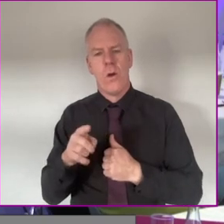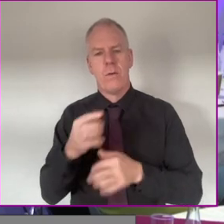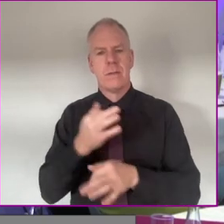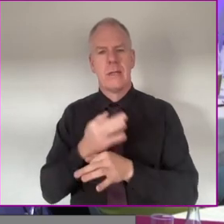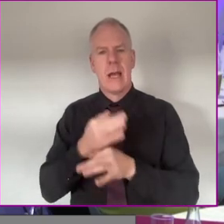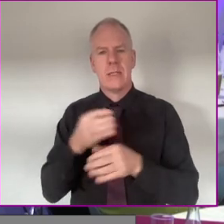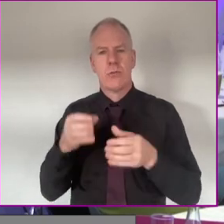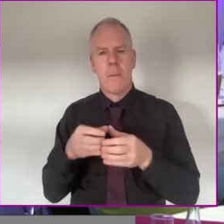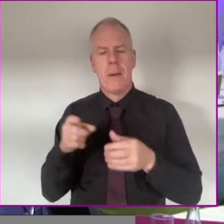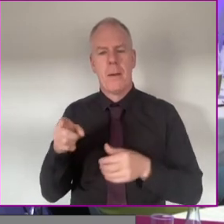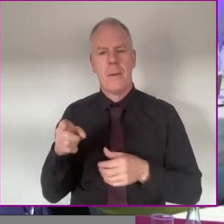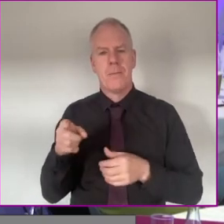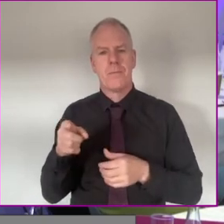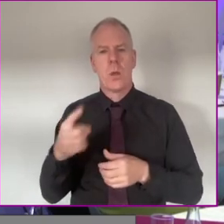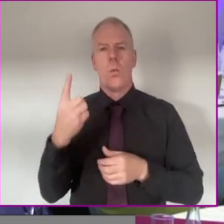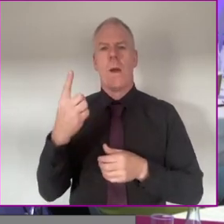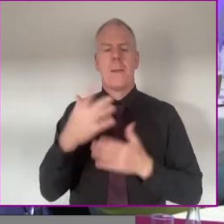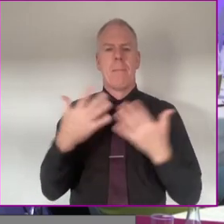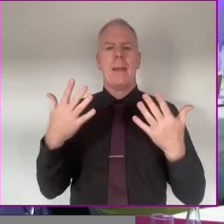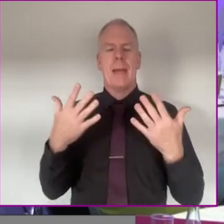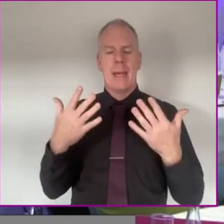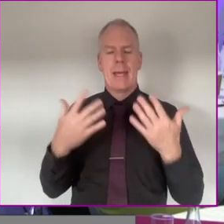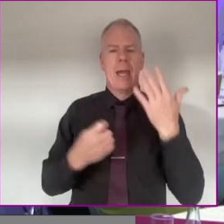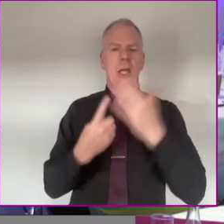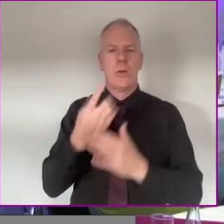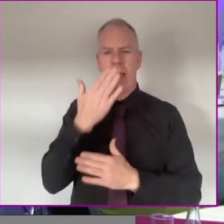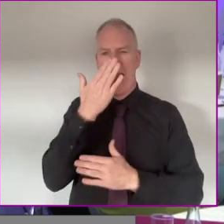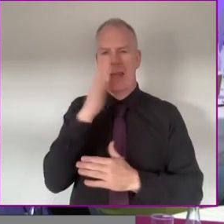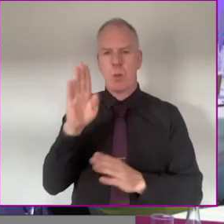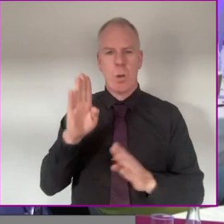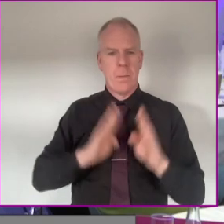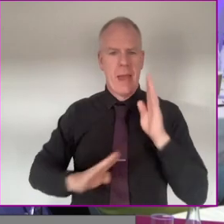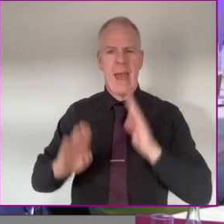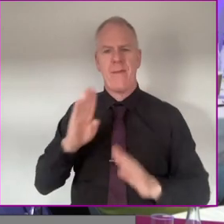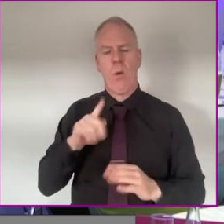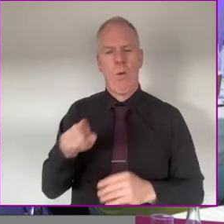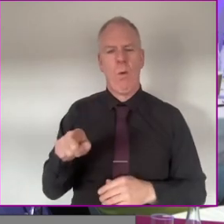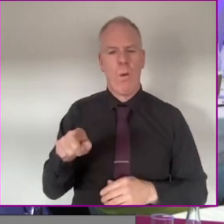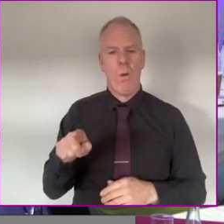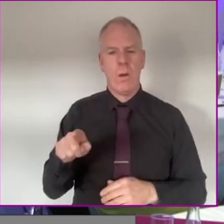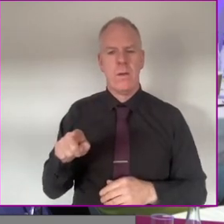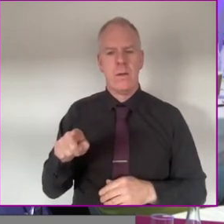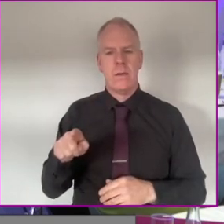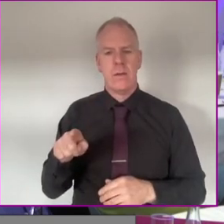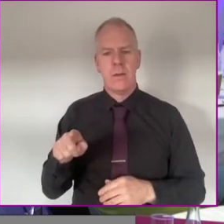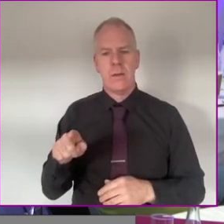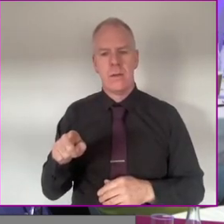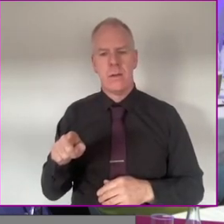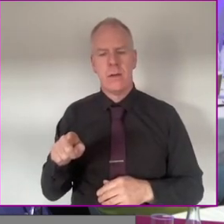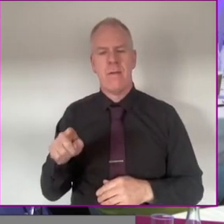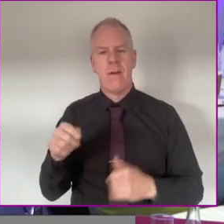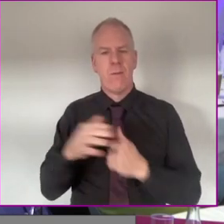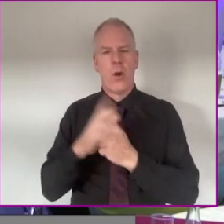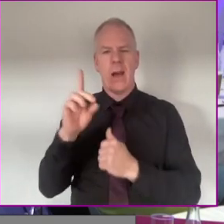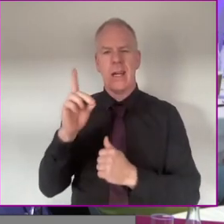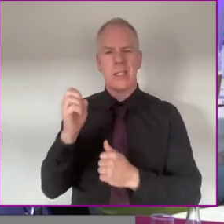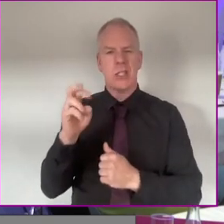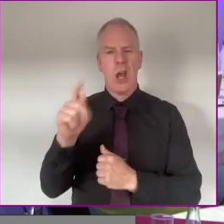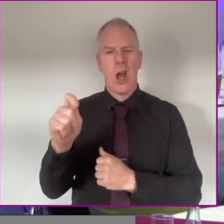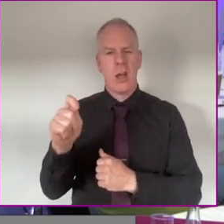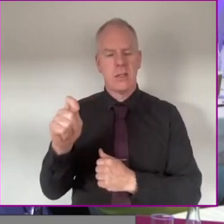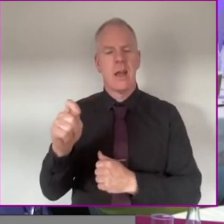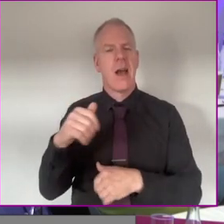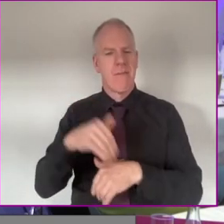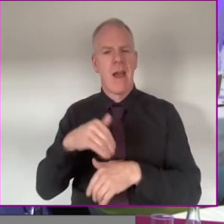One of the biggest issues in Ireland is attitude, know, behavioural and this kind of stuff that is affecting